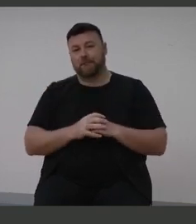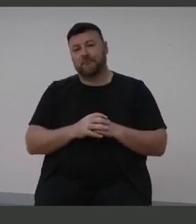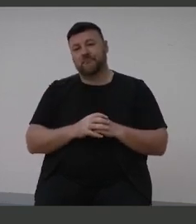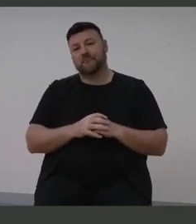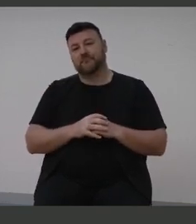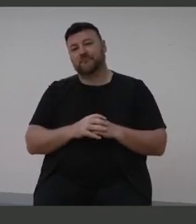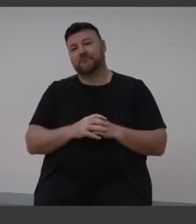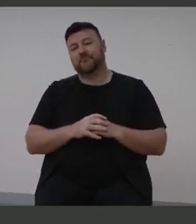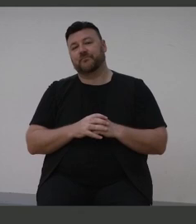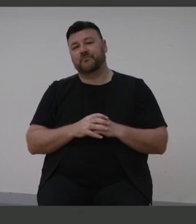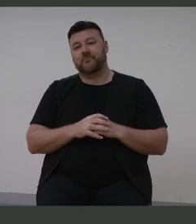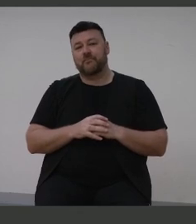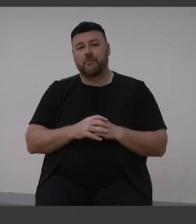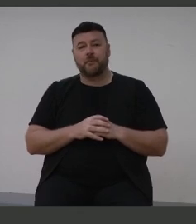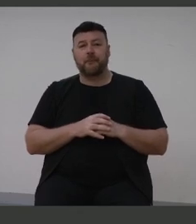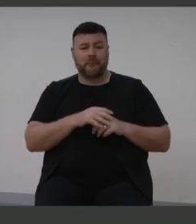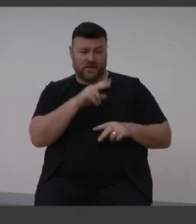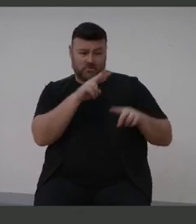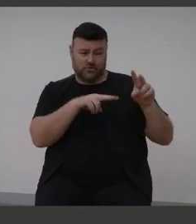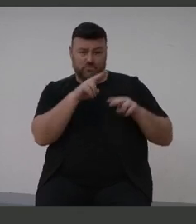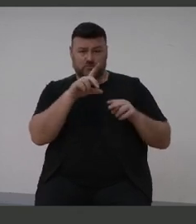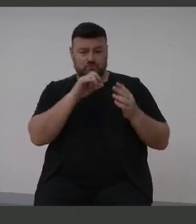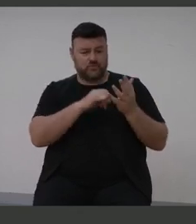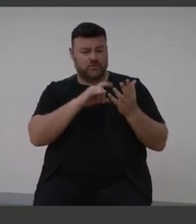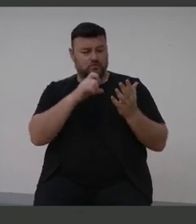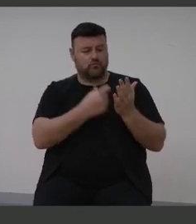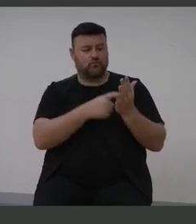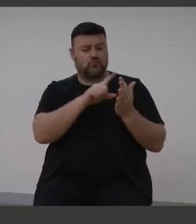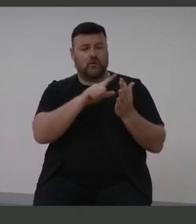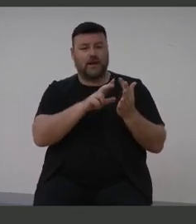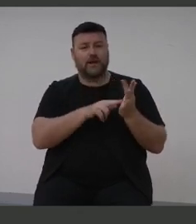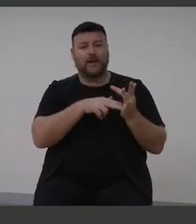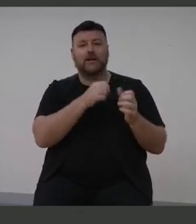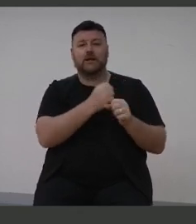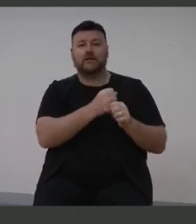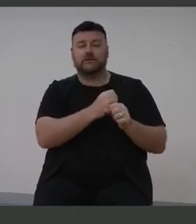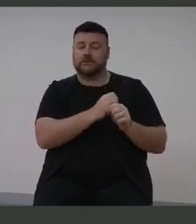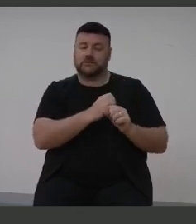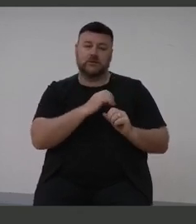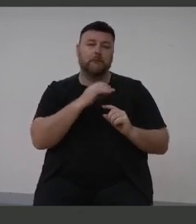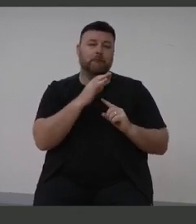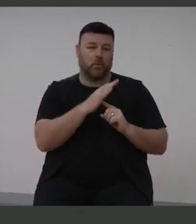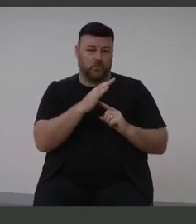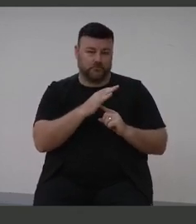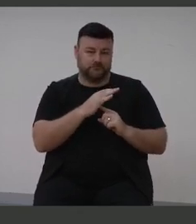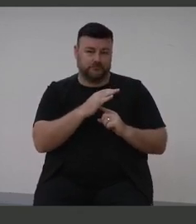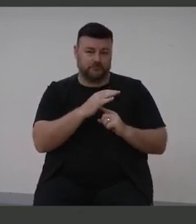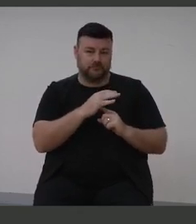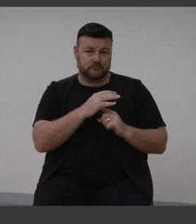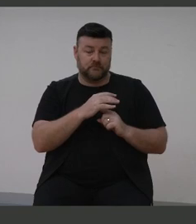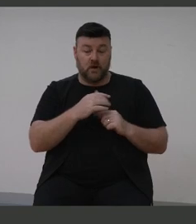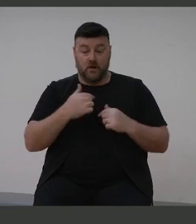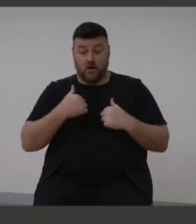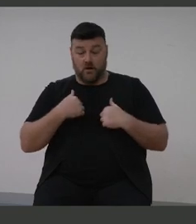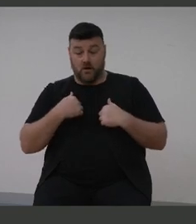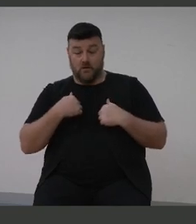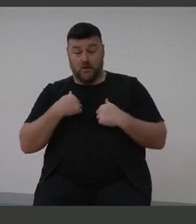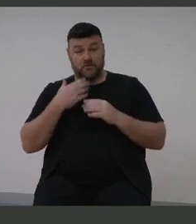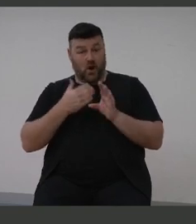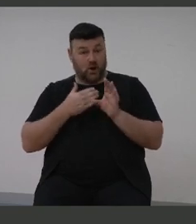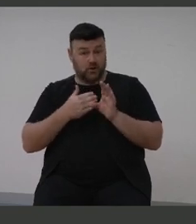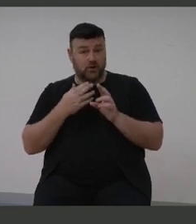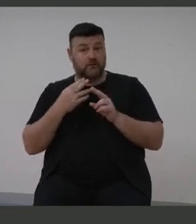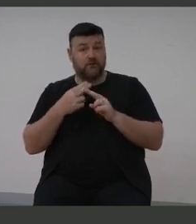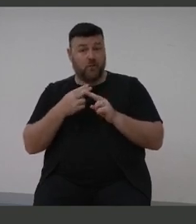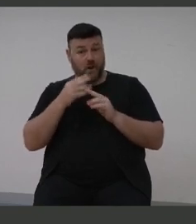Screening is incredibly important. And as an educational and developmental psychologist who's